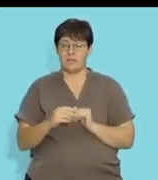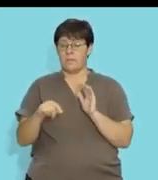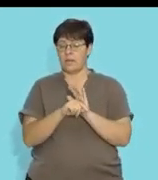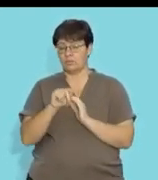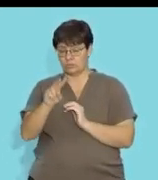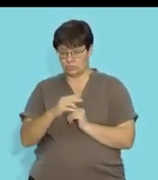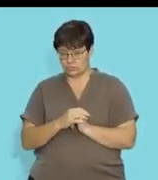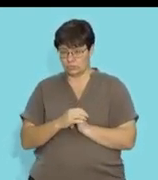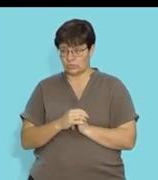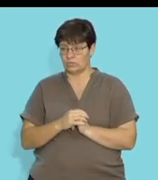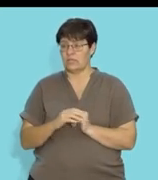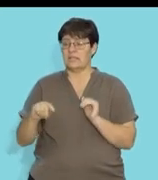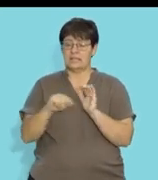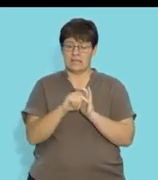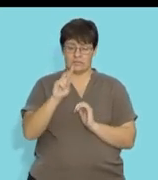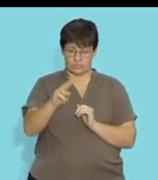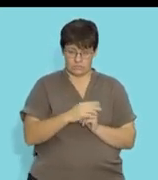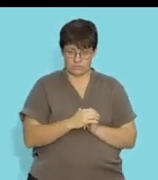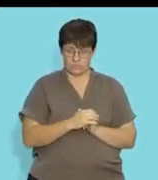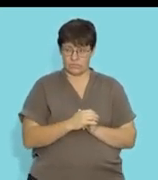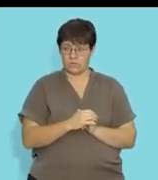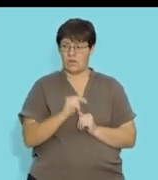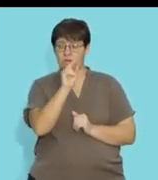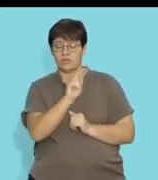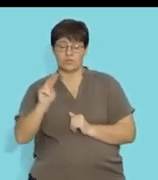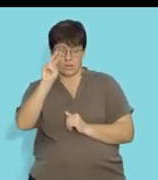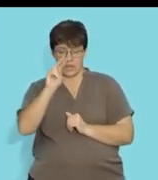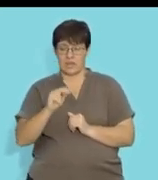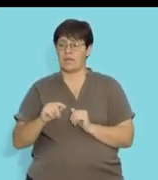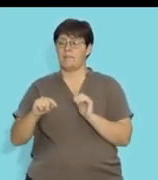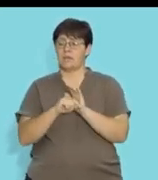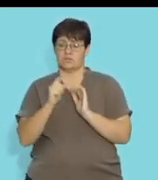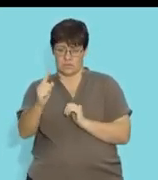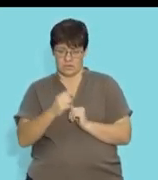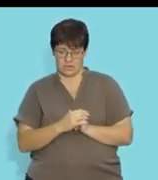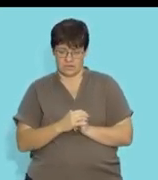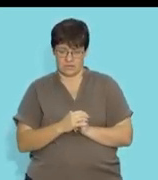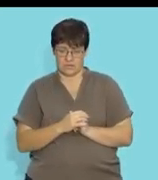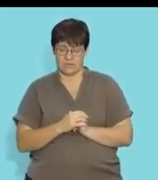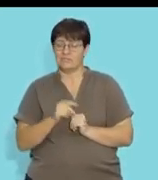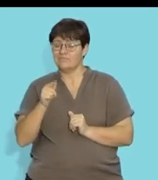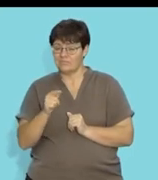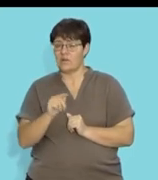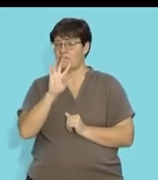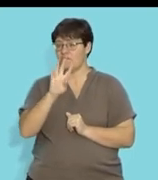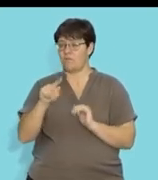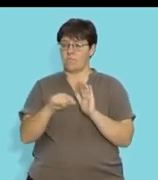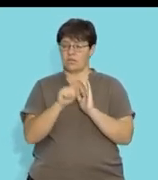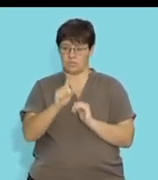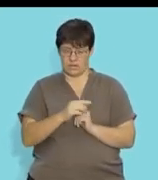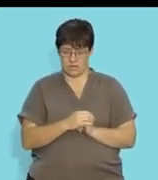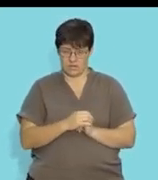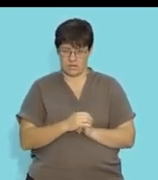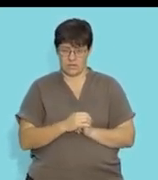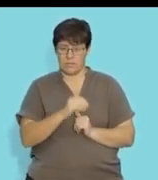For g, if it's minus 2, it will be negative 2 squared minus 1, right? Which will be